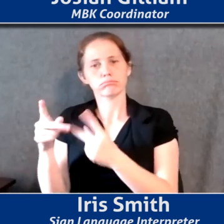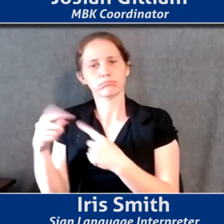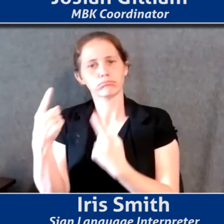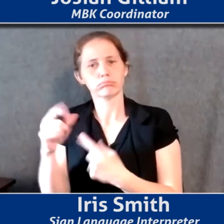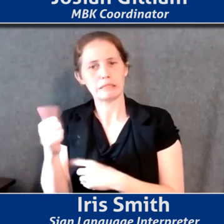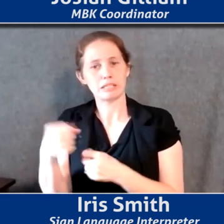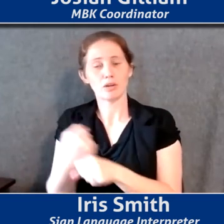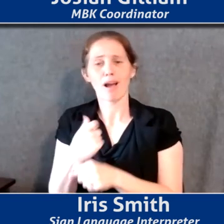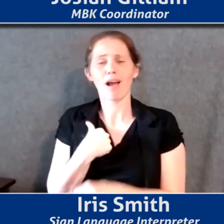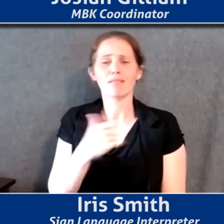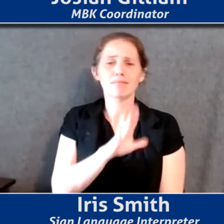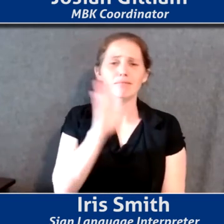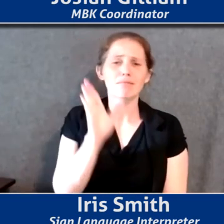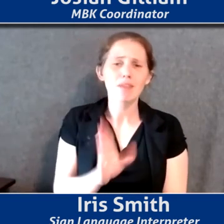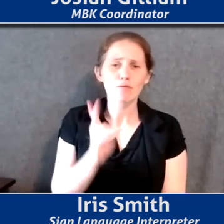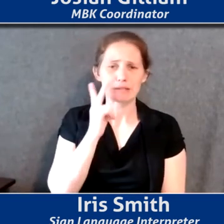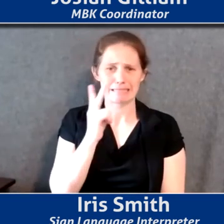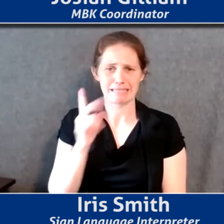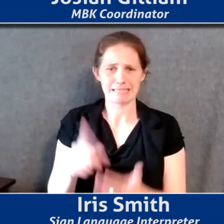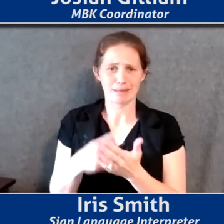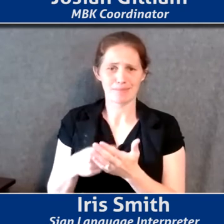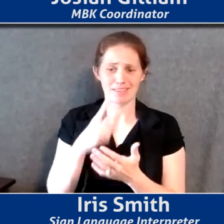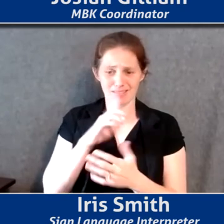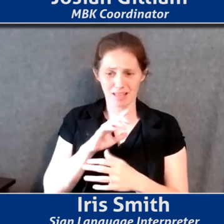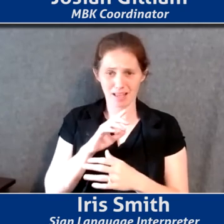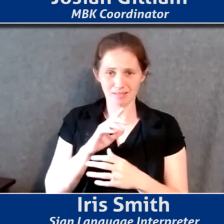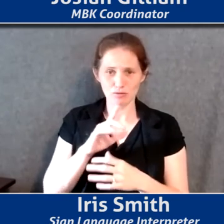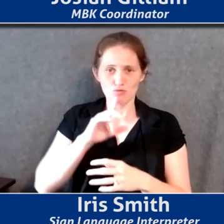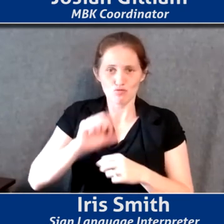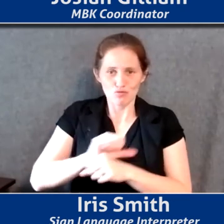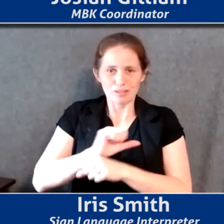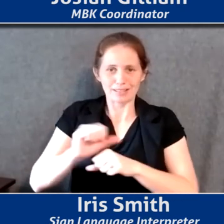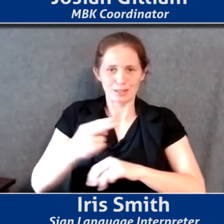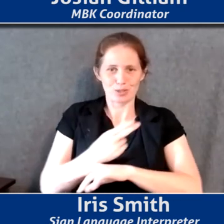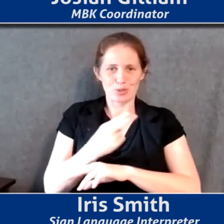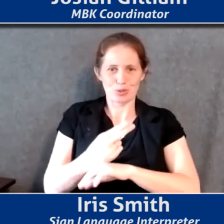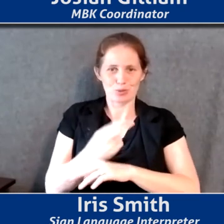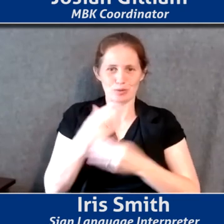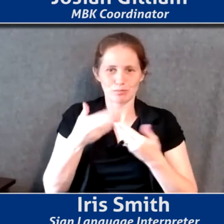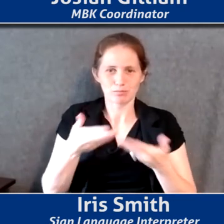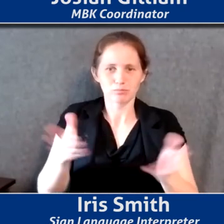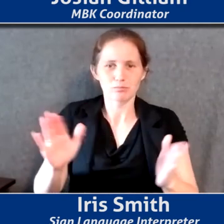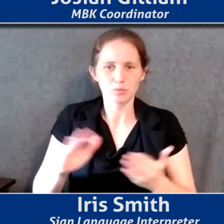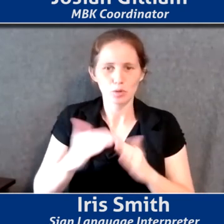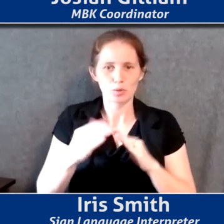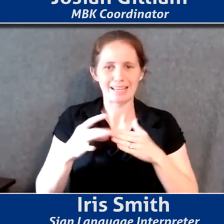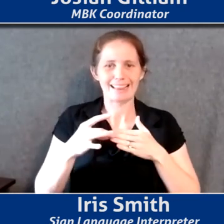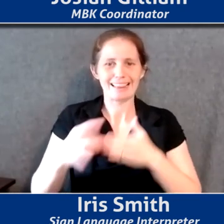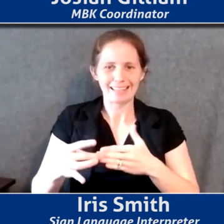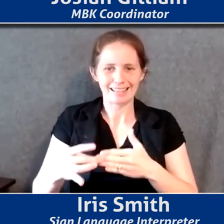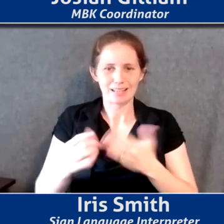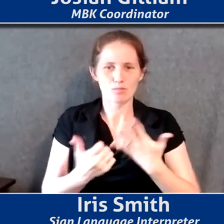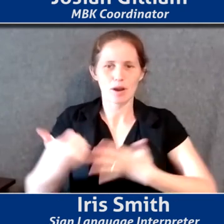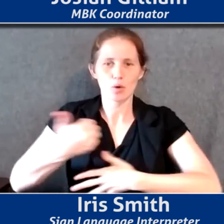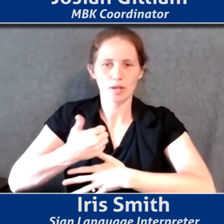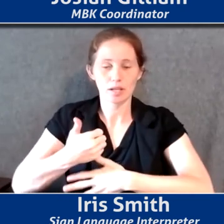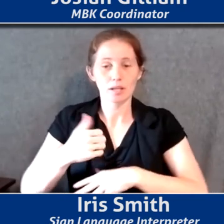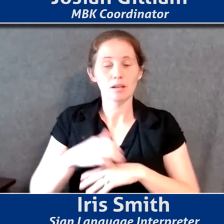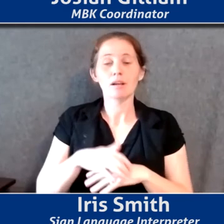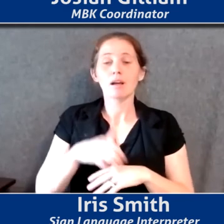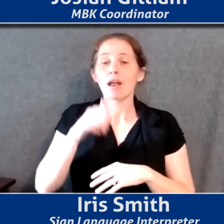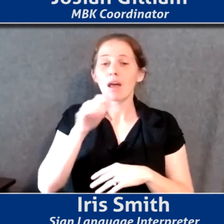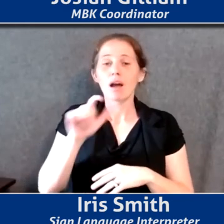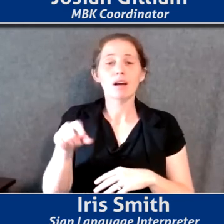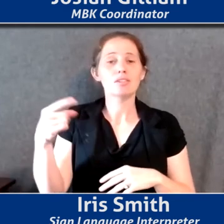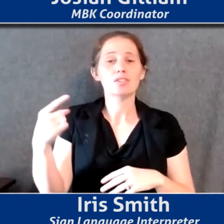seen something that actually put into practice community leading priorities. So it wasn't just,